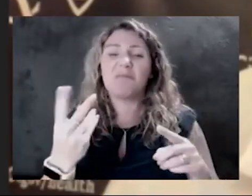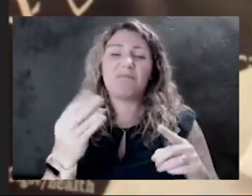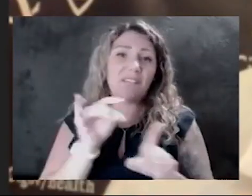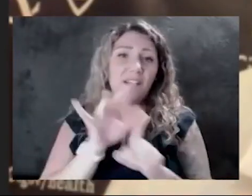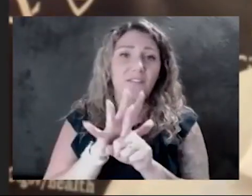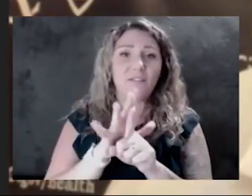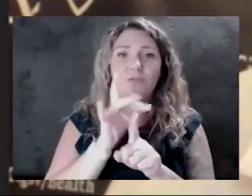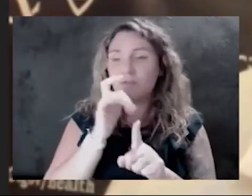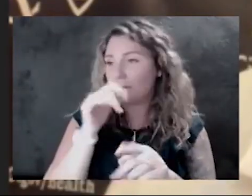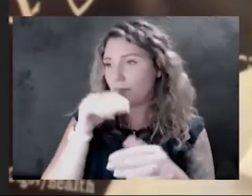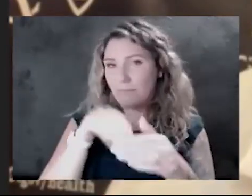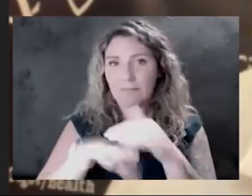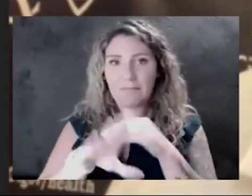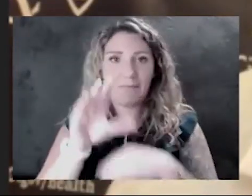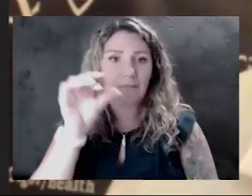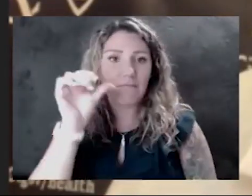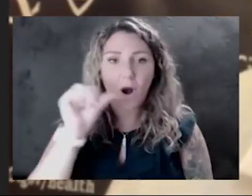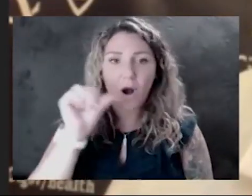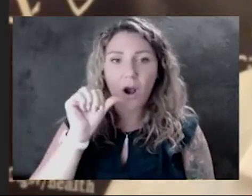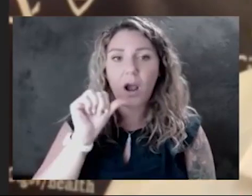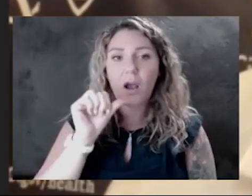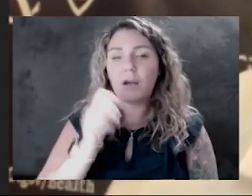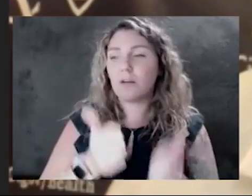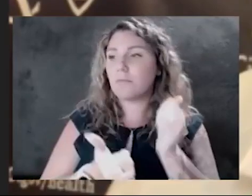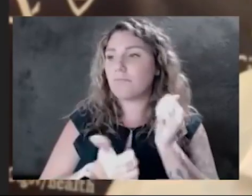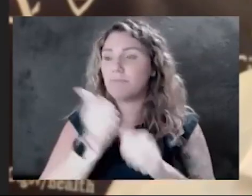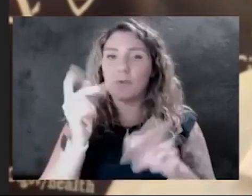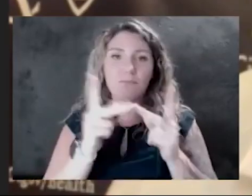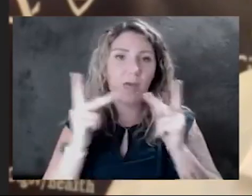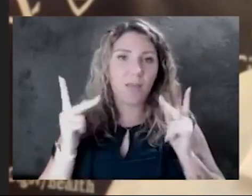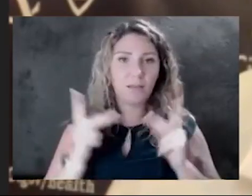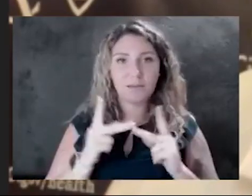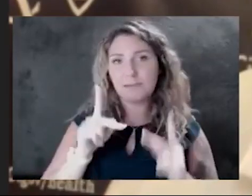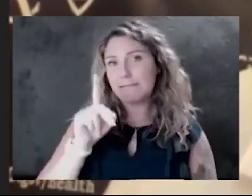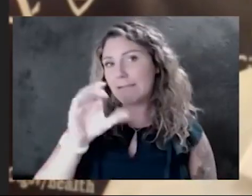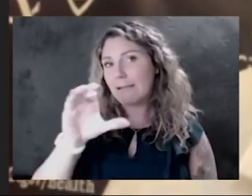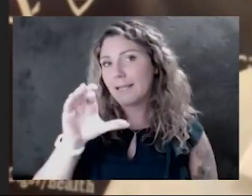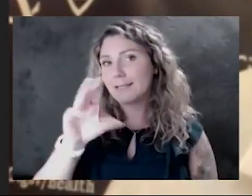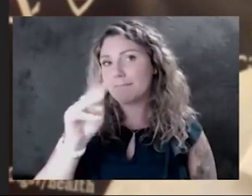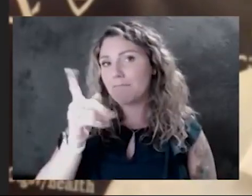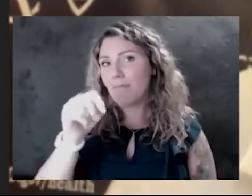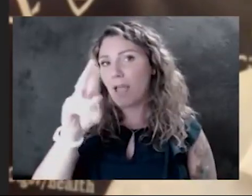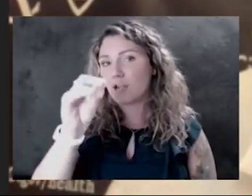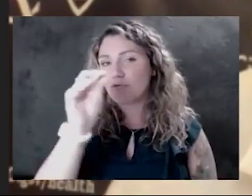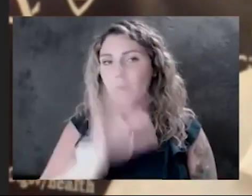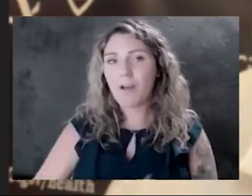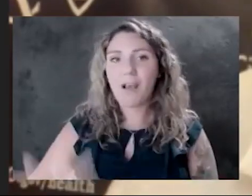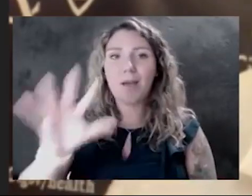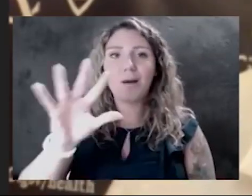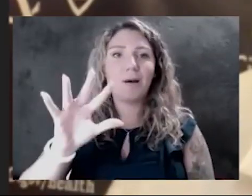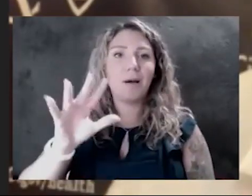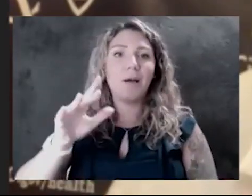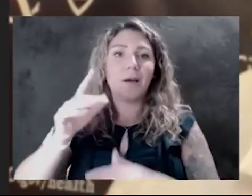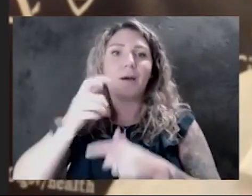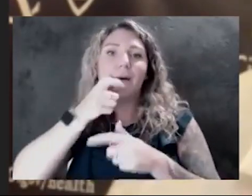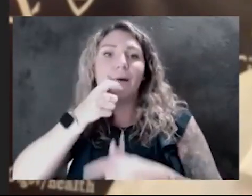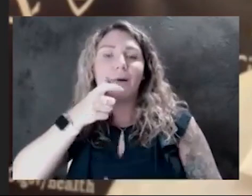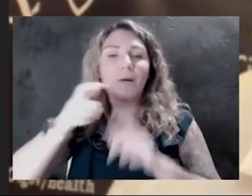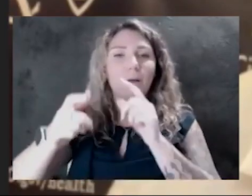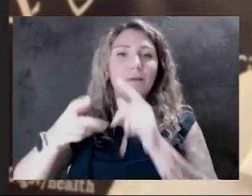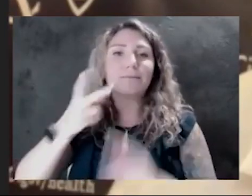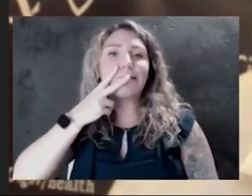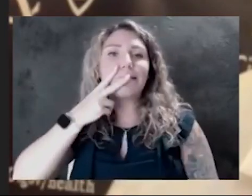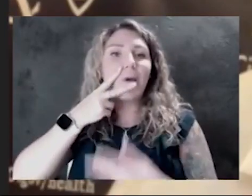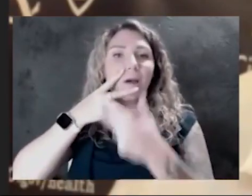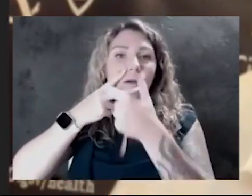walk into a bar in most places in the Kansas City metro area and light up a cigarette without everybody looking at